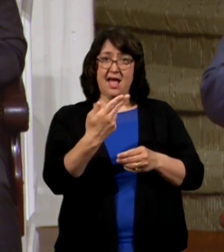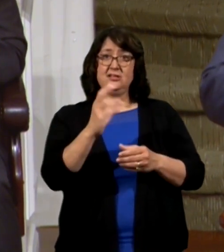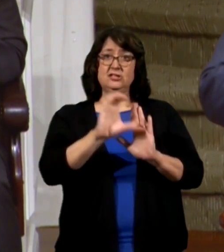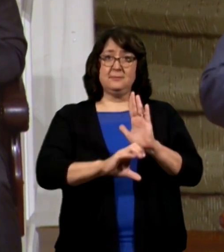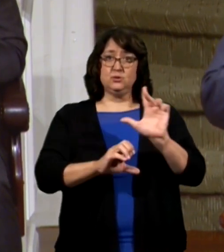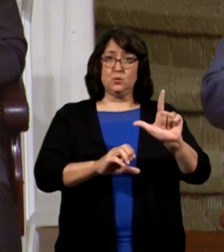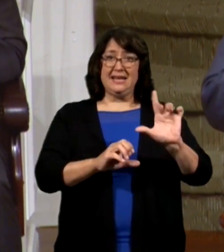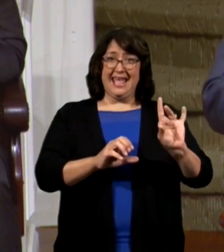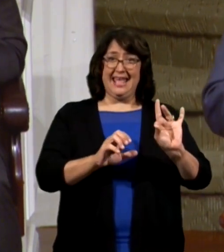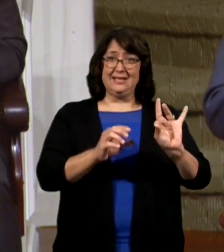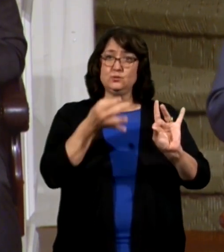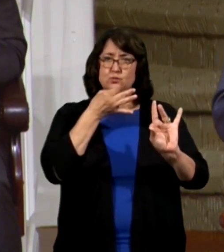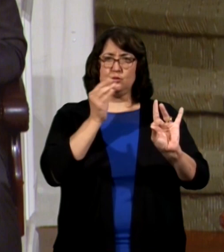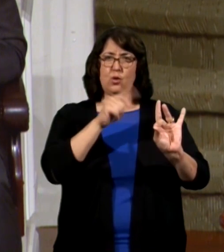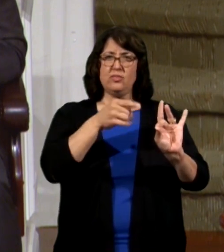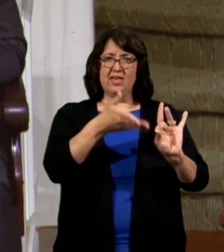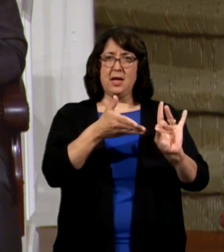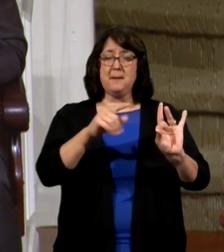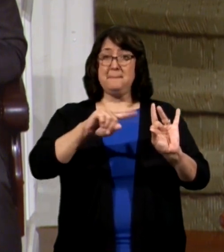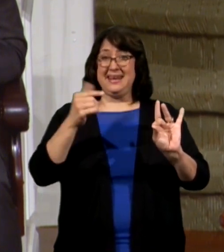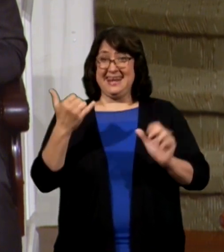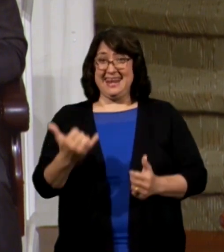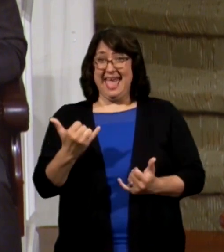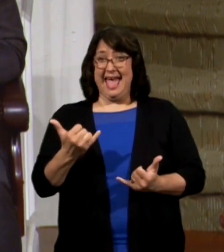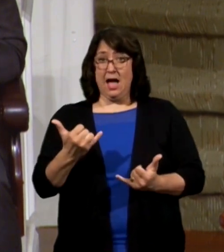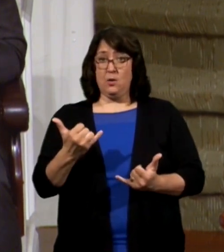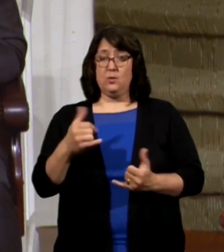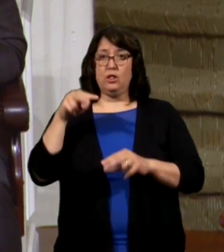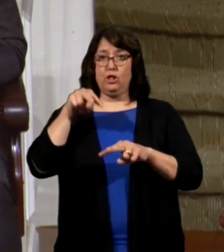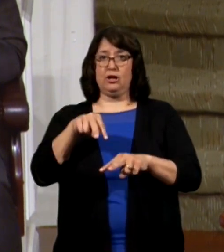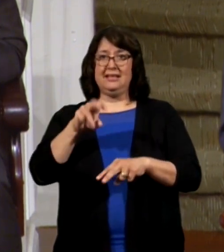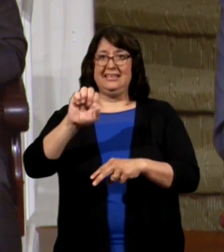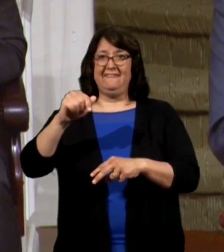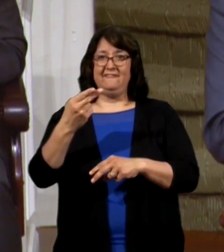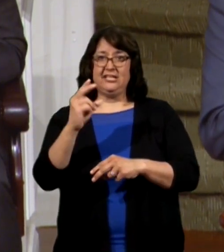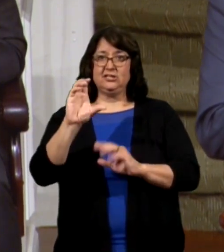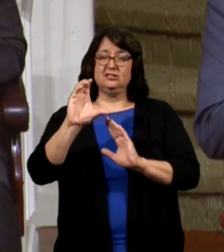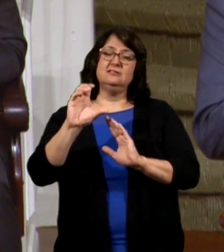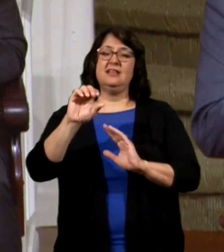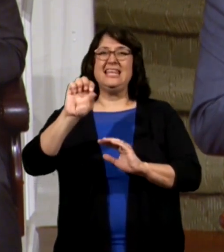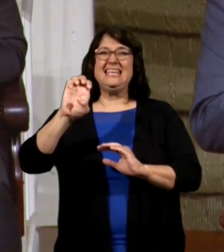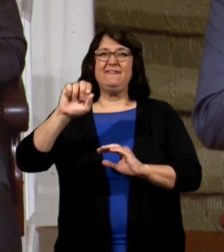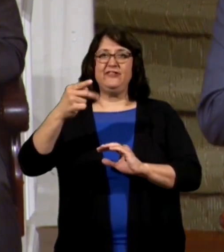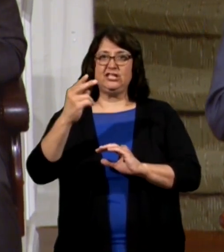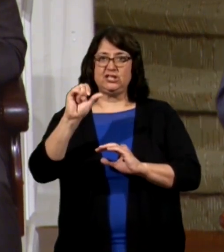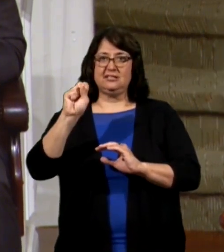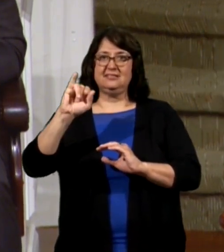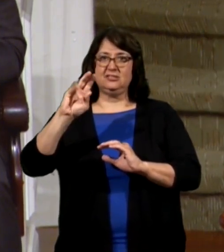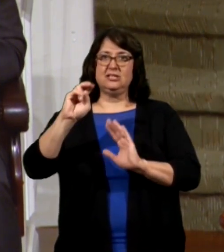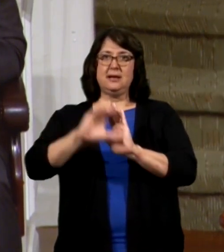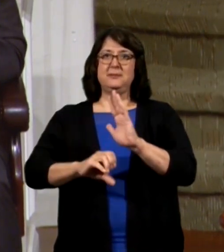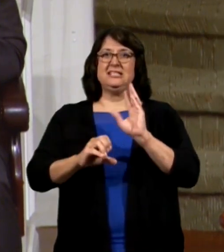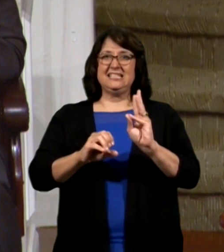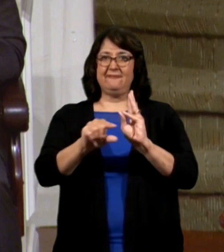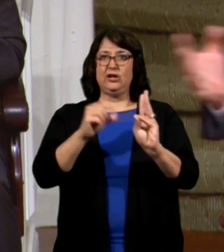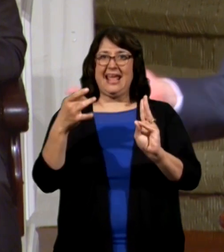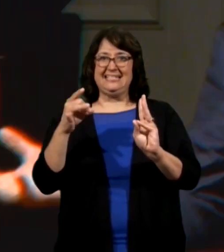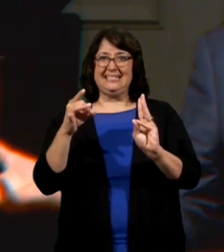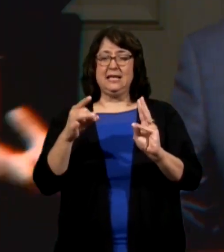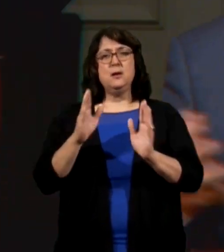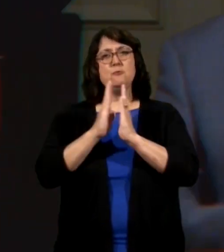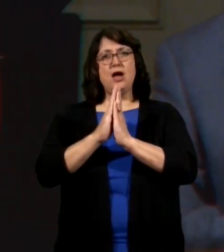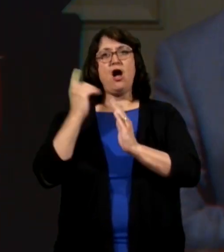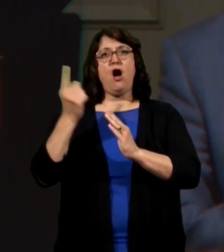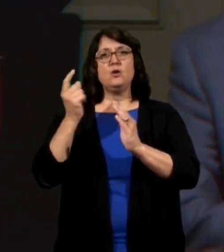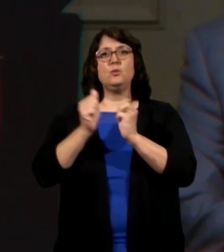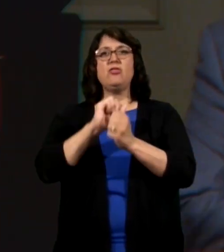But for now, our text, watch carefully. Praying always, verse 18, with all